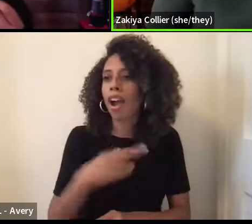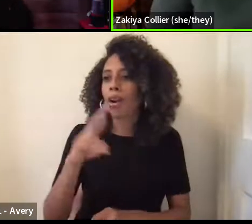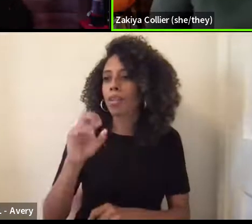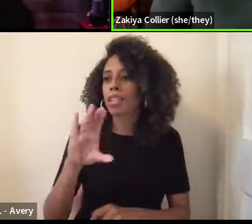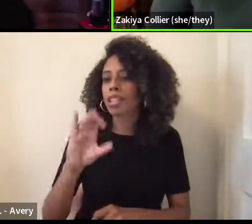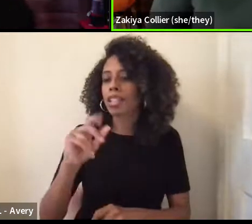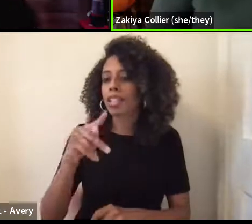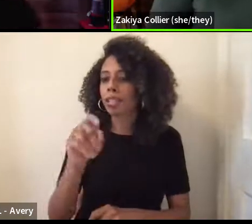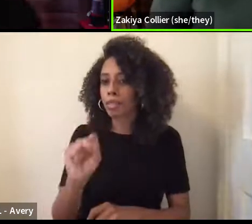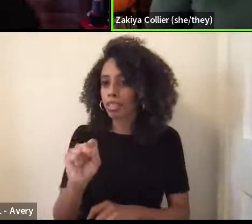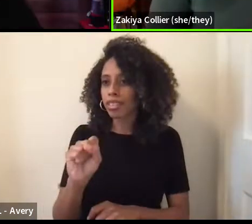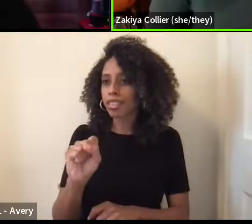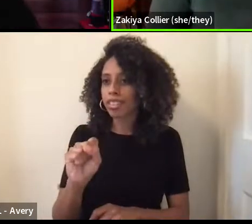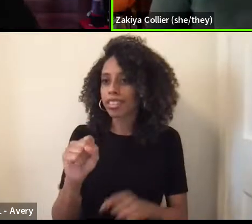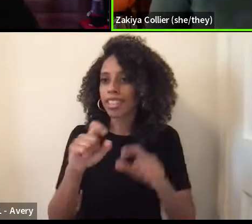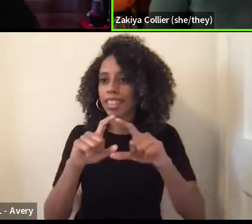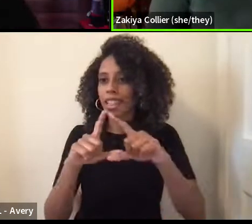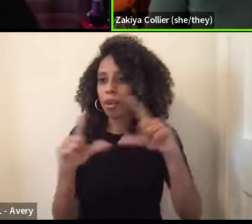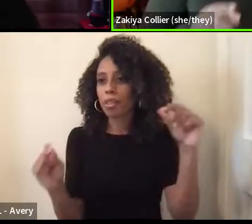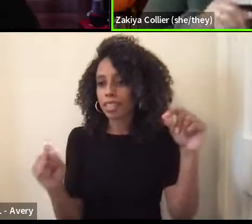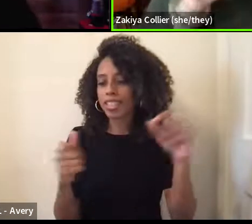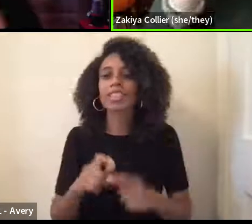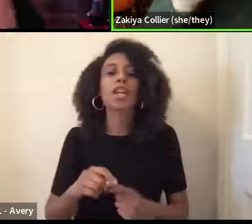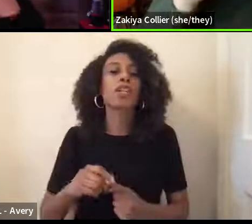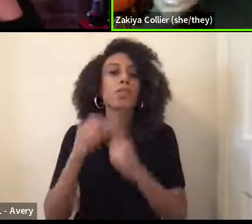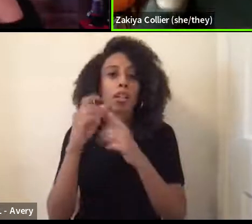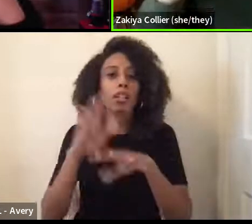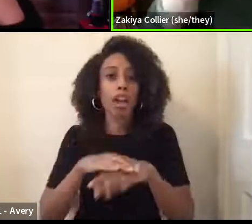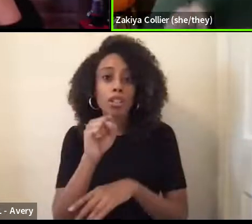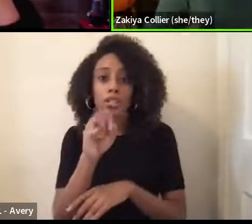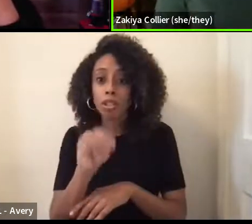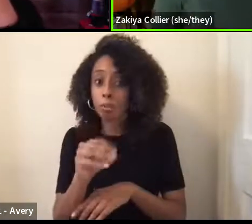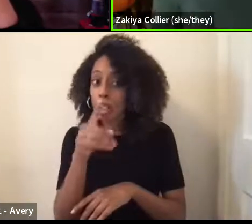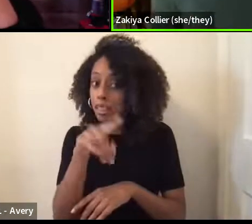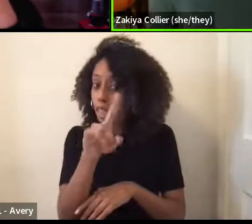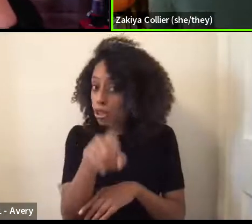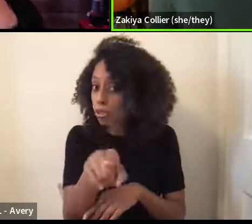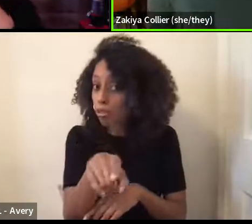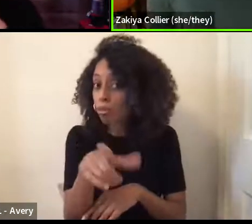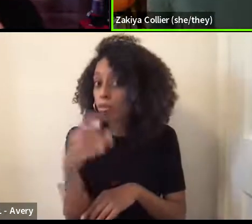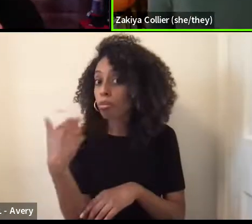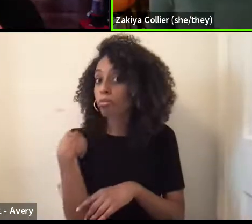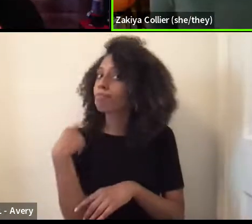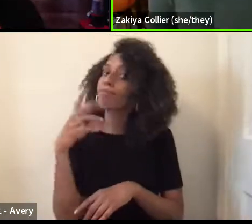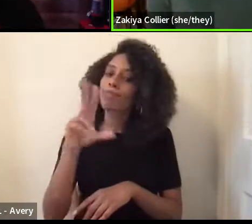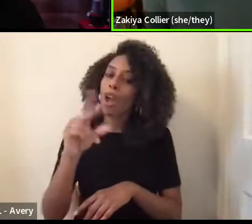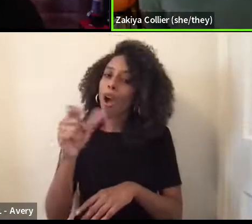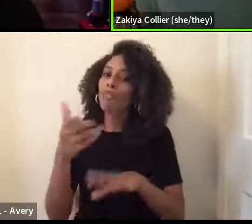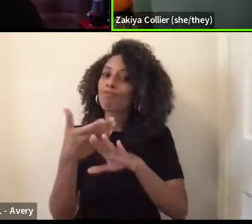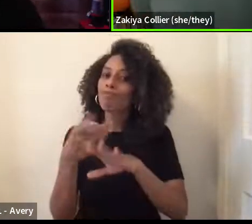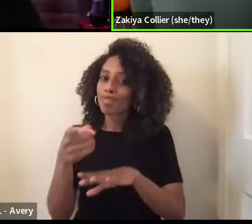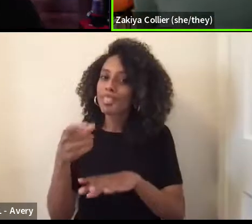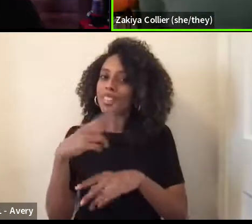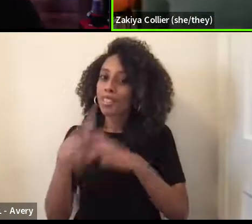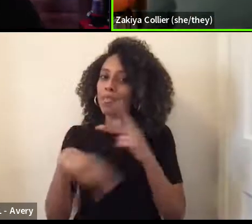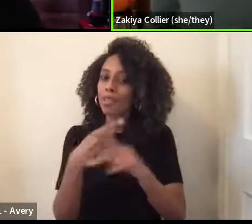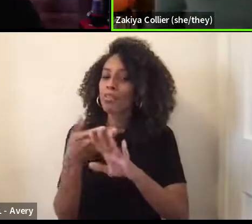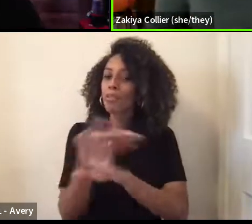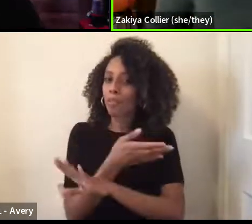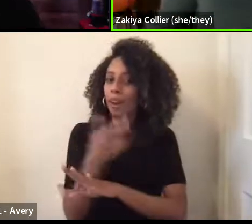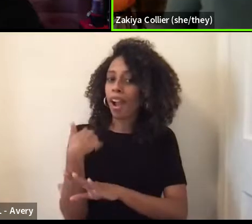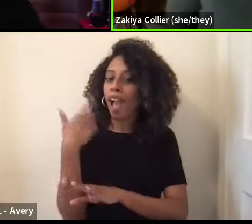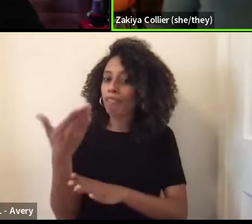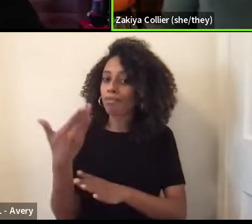like this, you, you know, like, um, here's the, here's the previous version. I have it right here. Um,